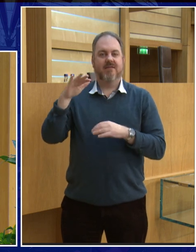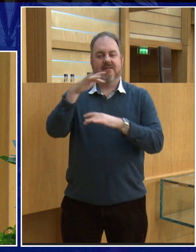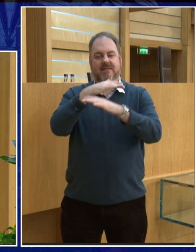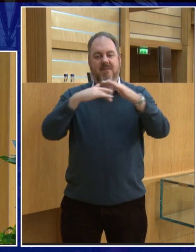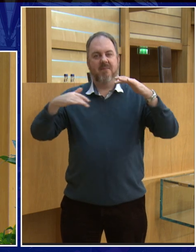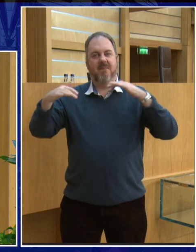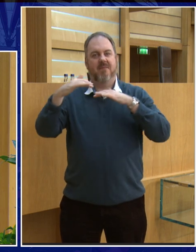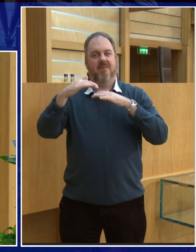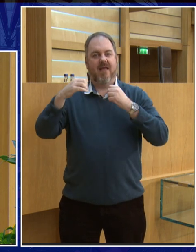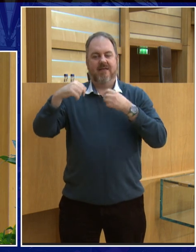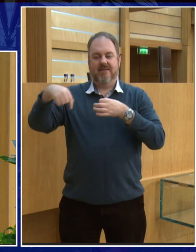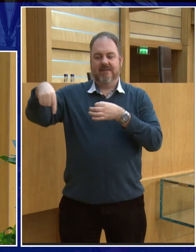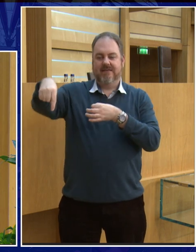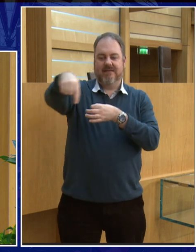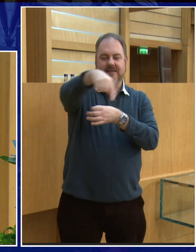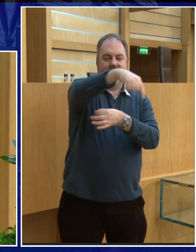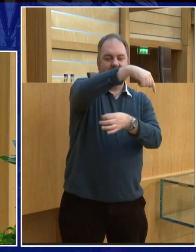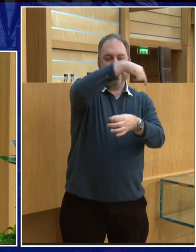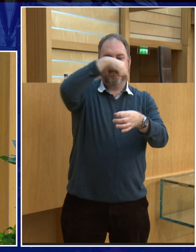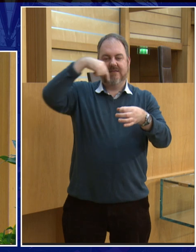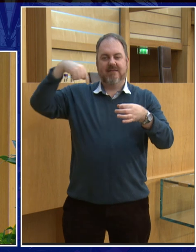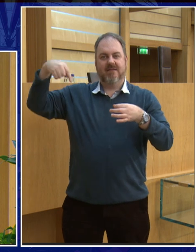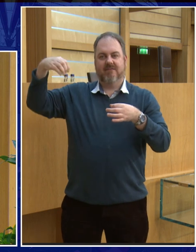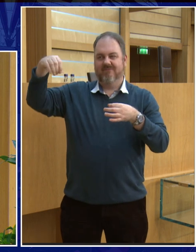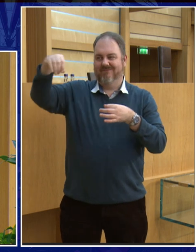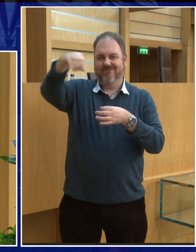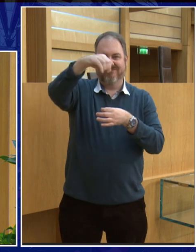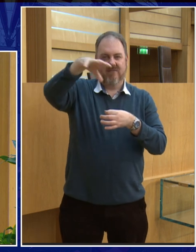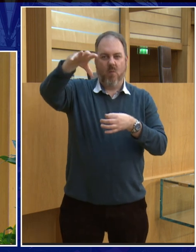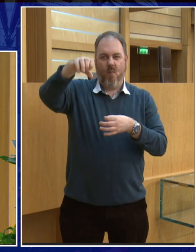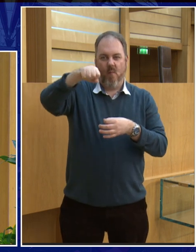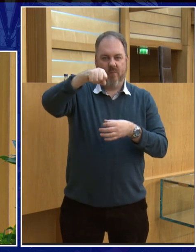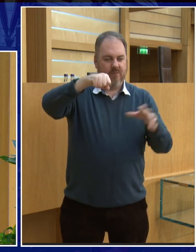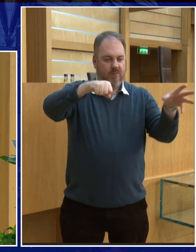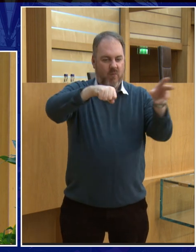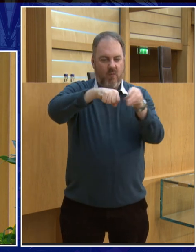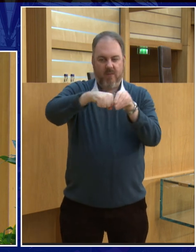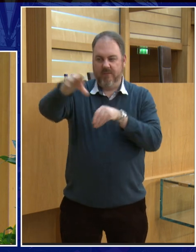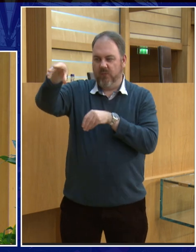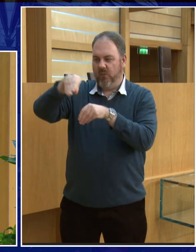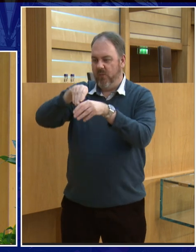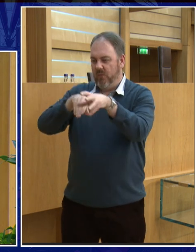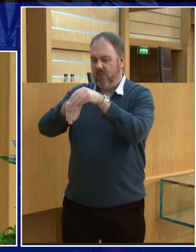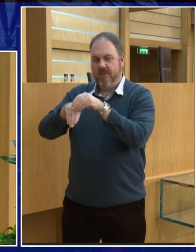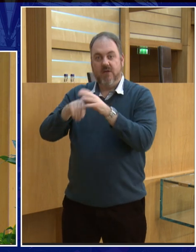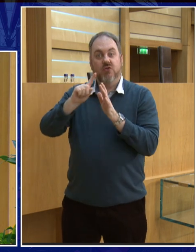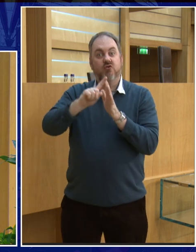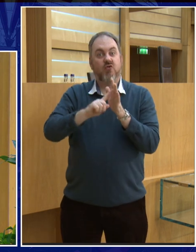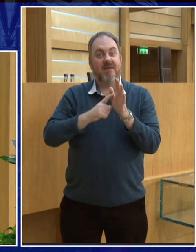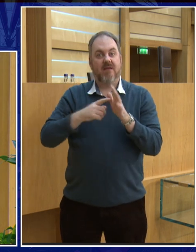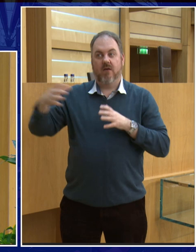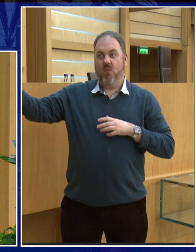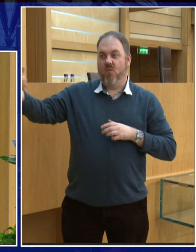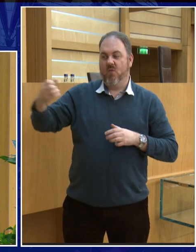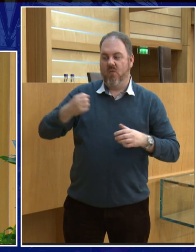disk around it and we think that sort of things in this disk sort of clump together and Jupiter's so big we think that Jupiter clumped together but things